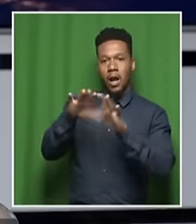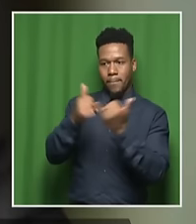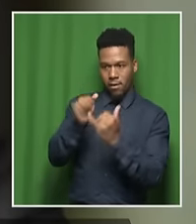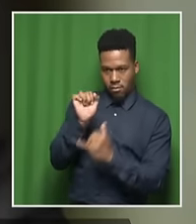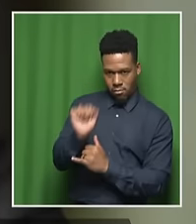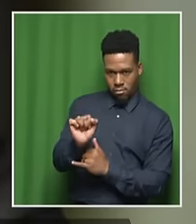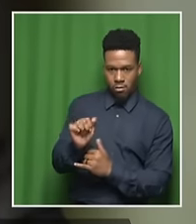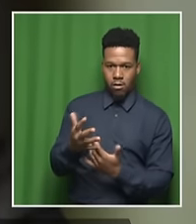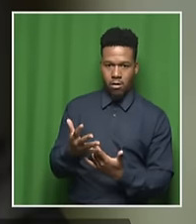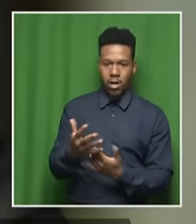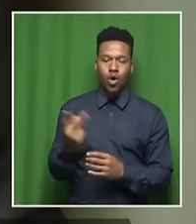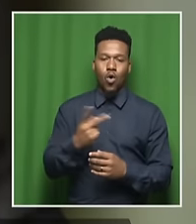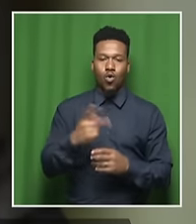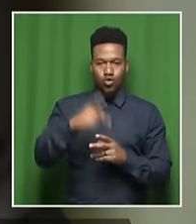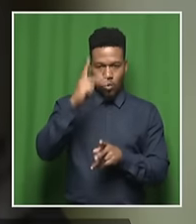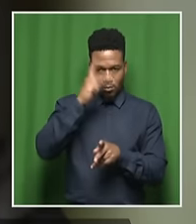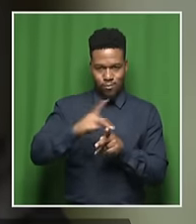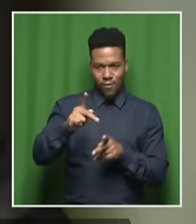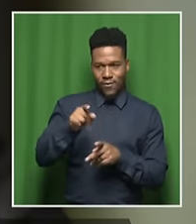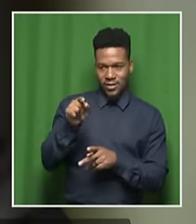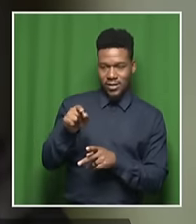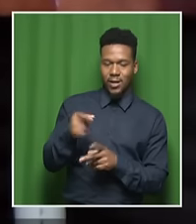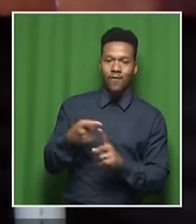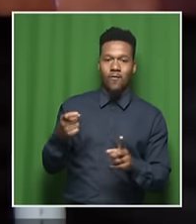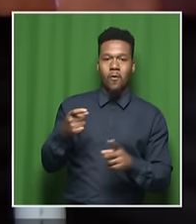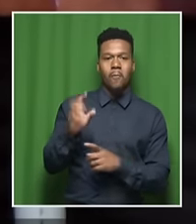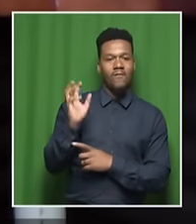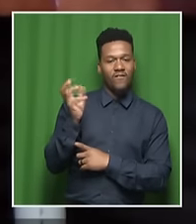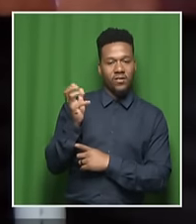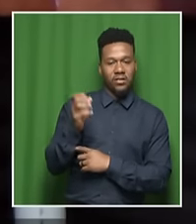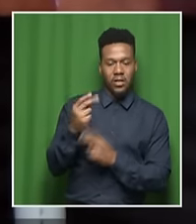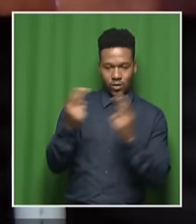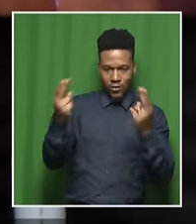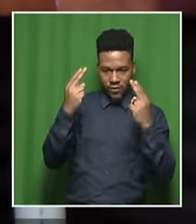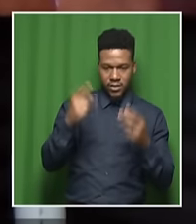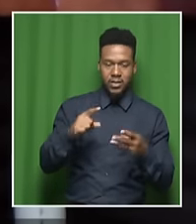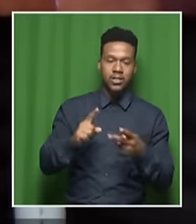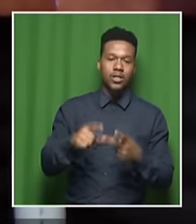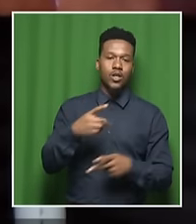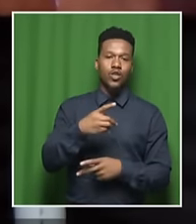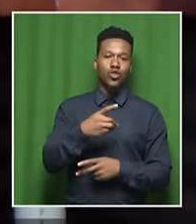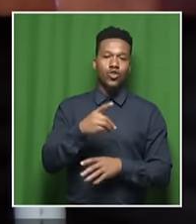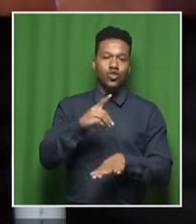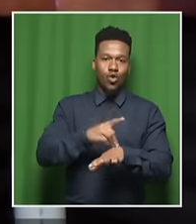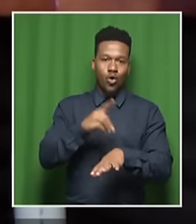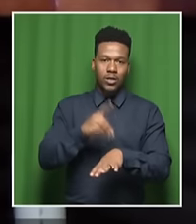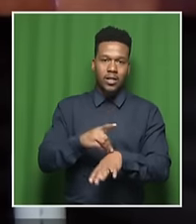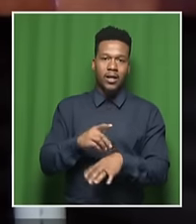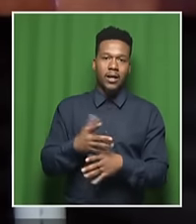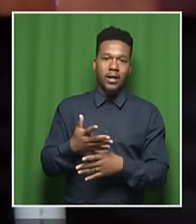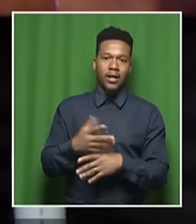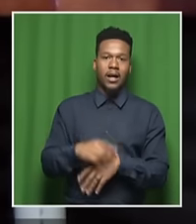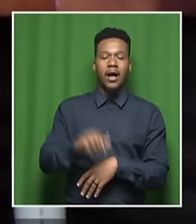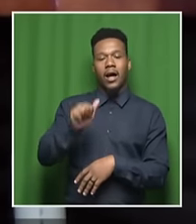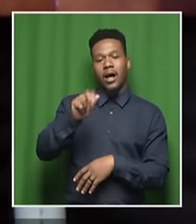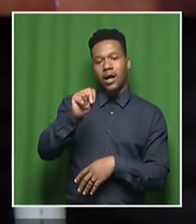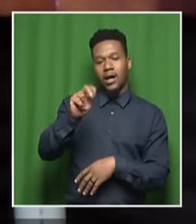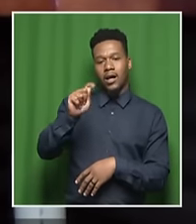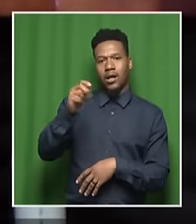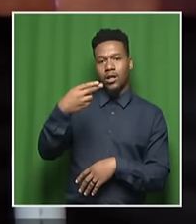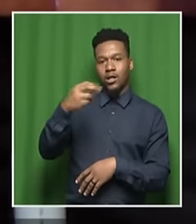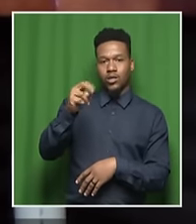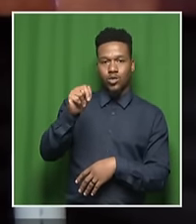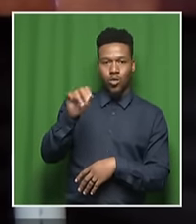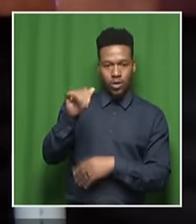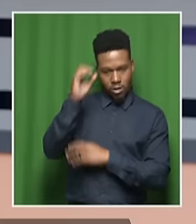Anja Duplessis, an associate prof of water management expert at UNISA, and a friend of the show as well, Dr. Anthony Turton, a water